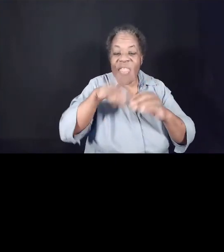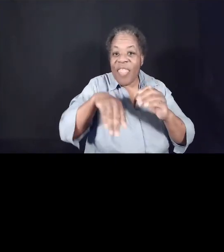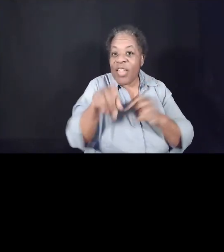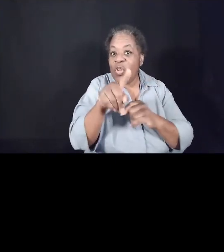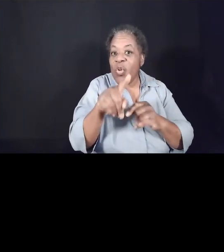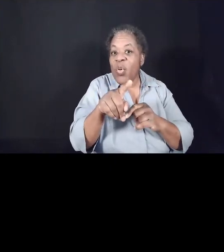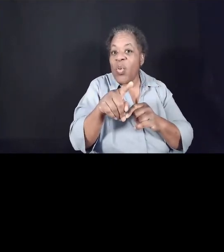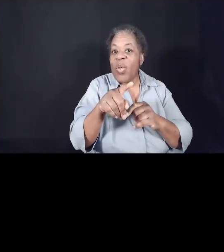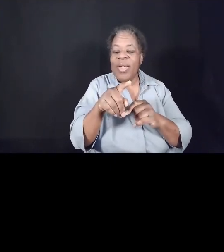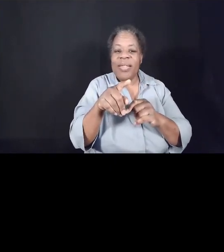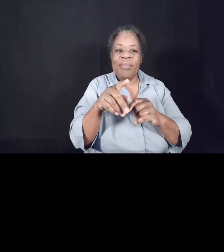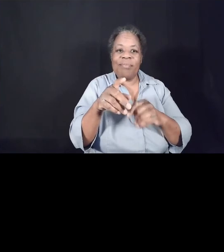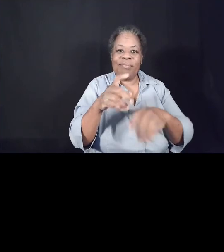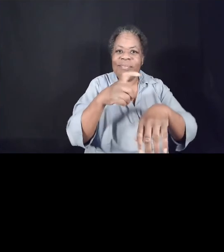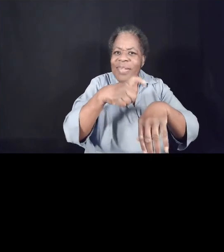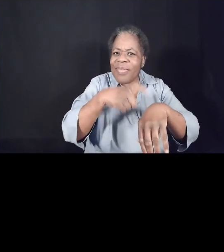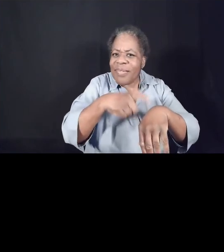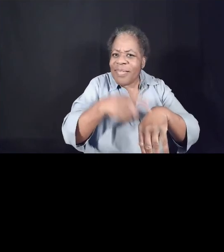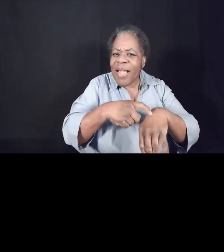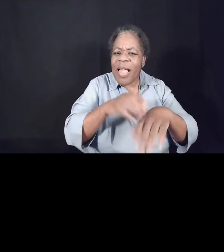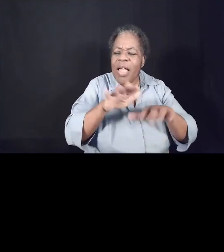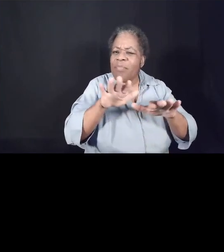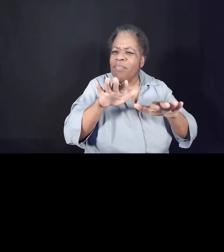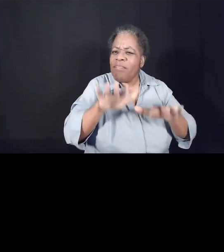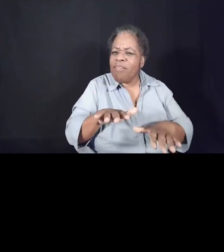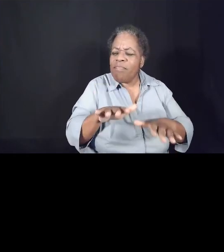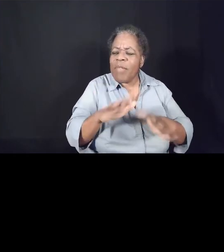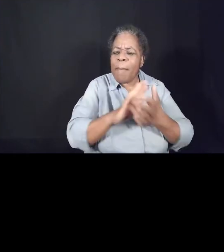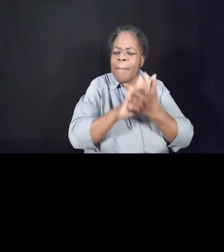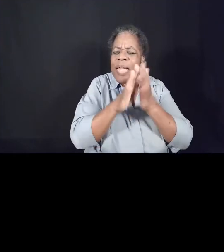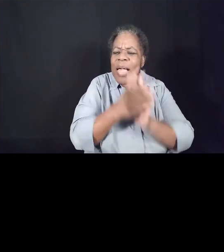become to a better listener.